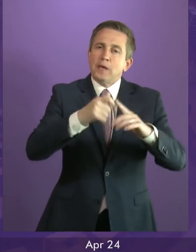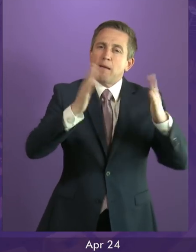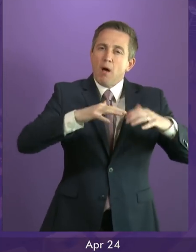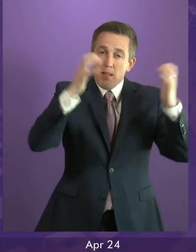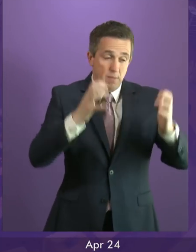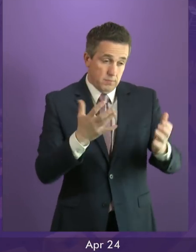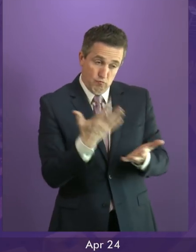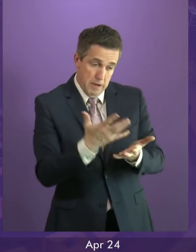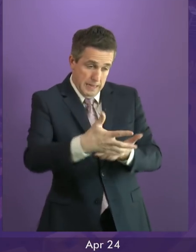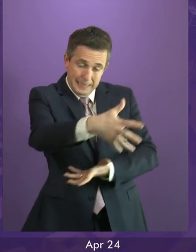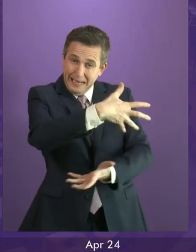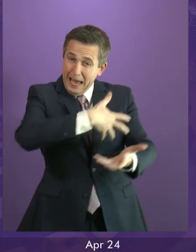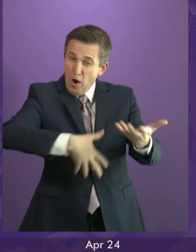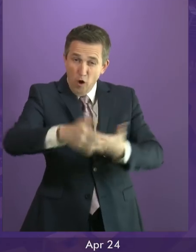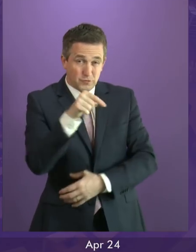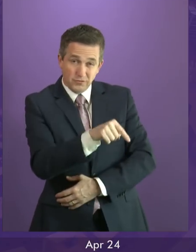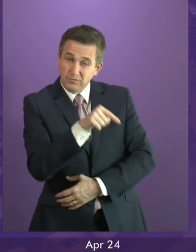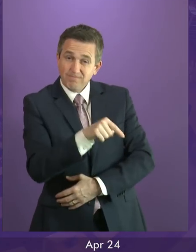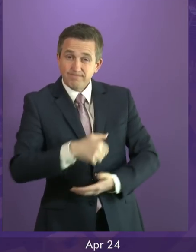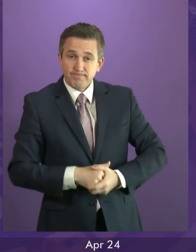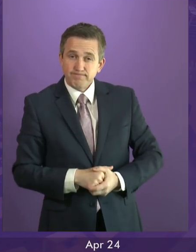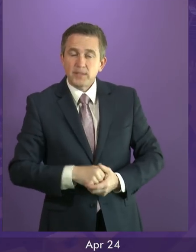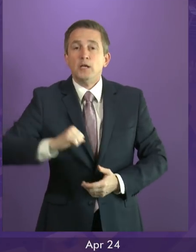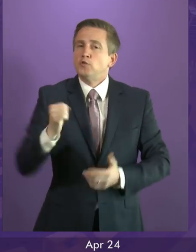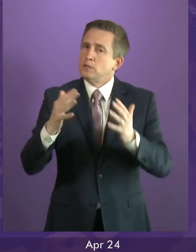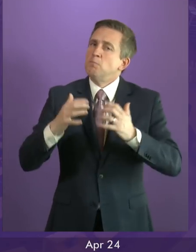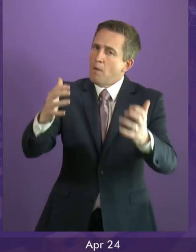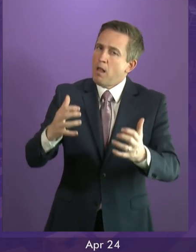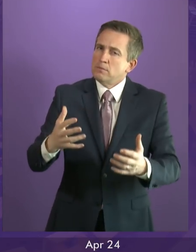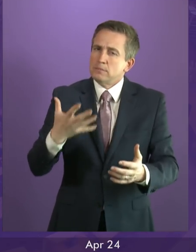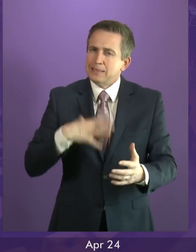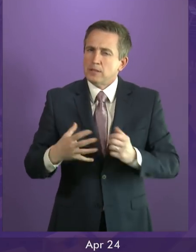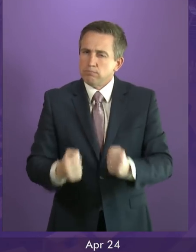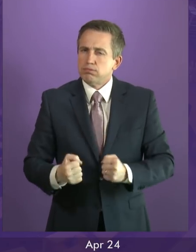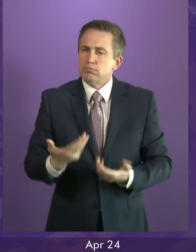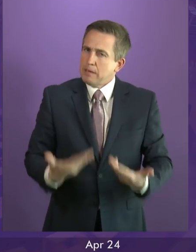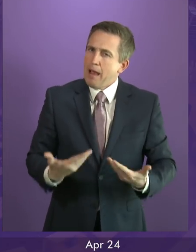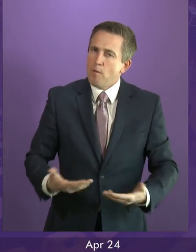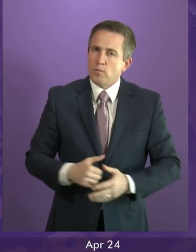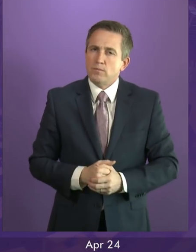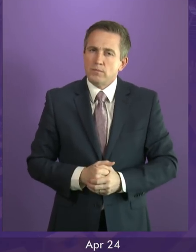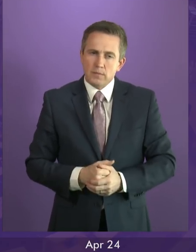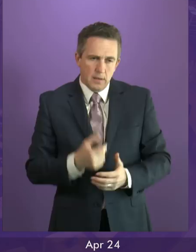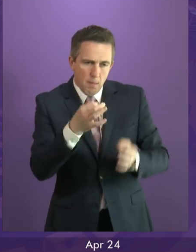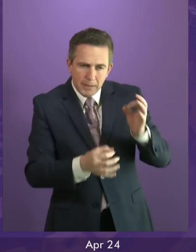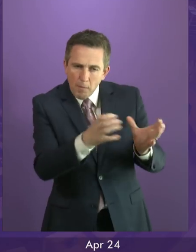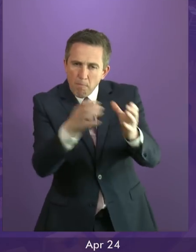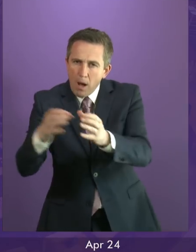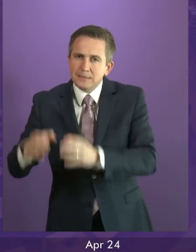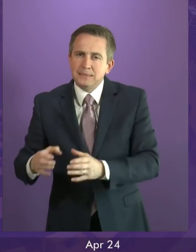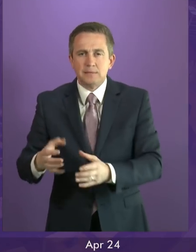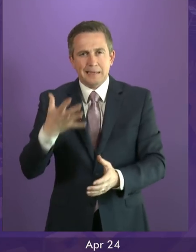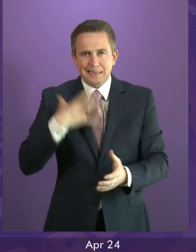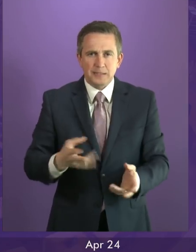utter chaos. It is now time for this Parliament, for all the parties represented in this Parliament to take